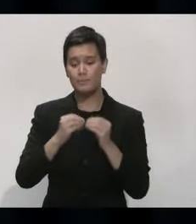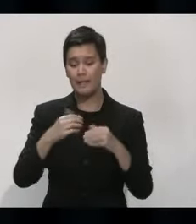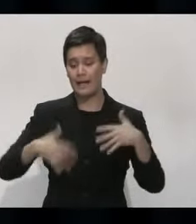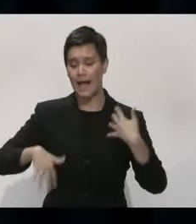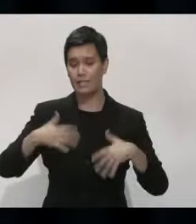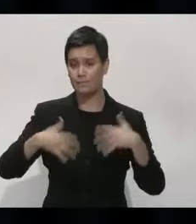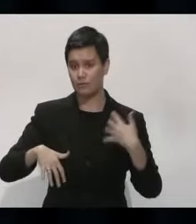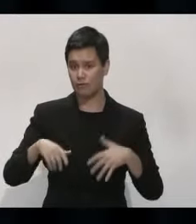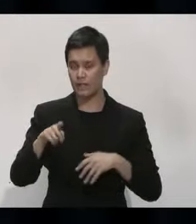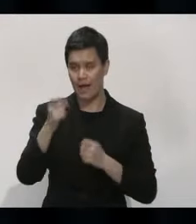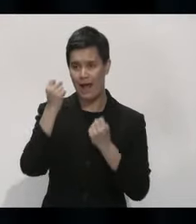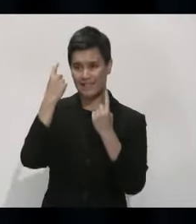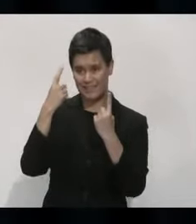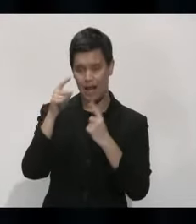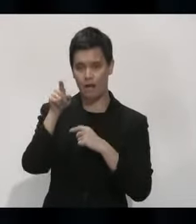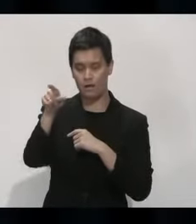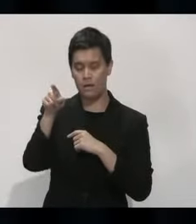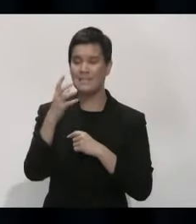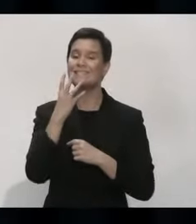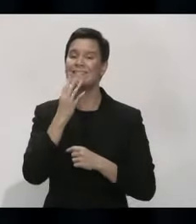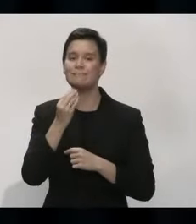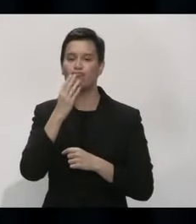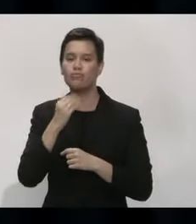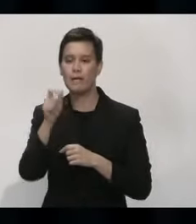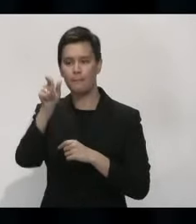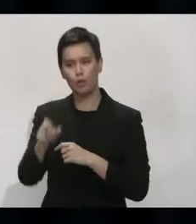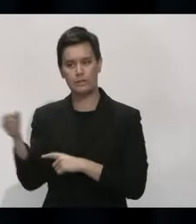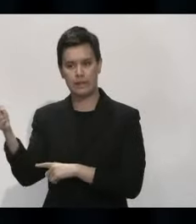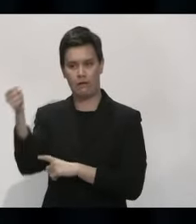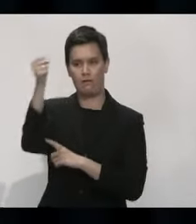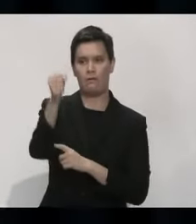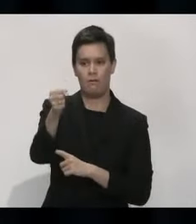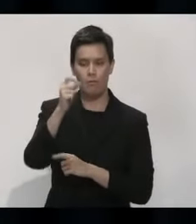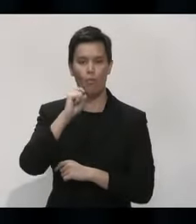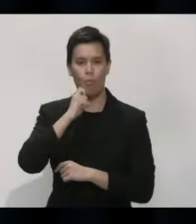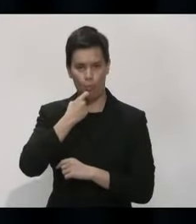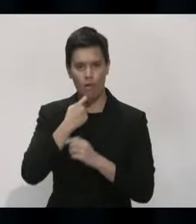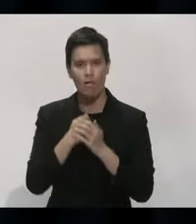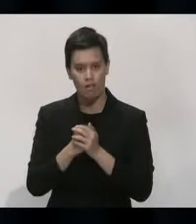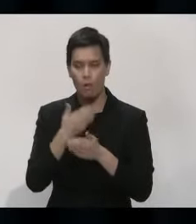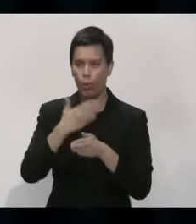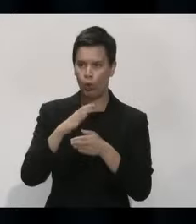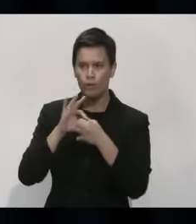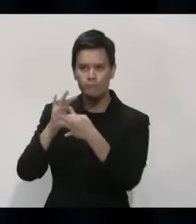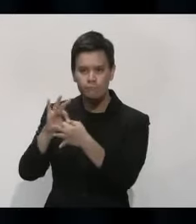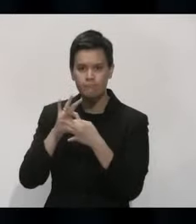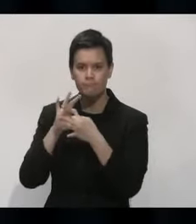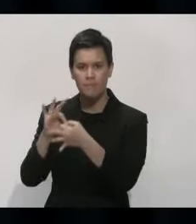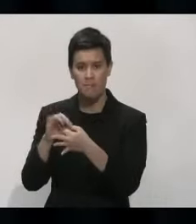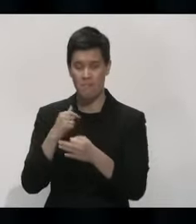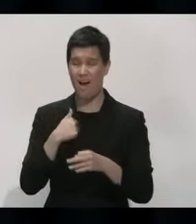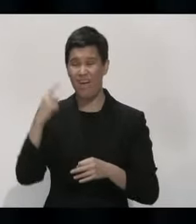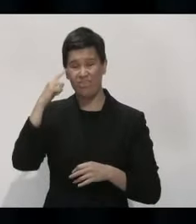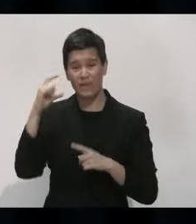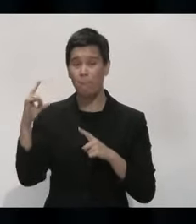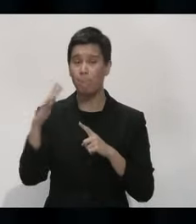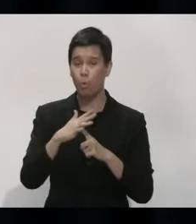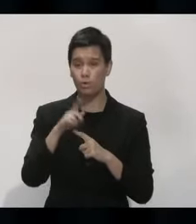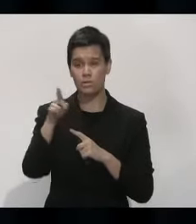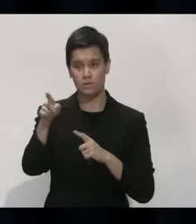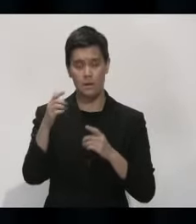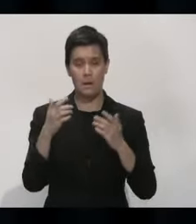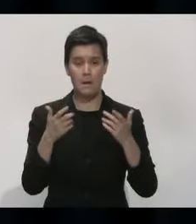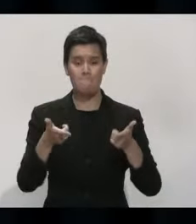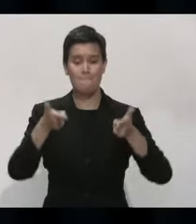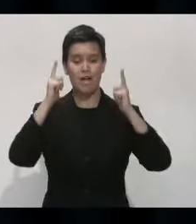place an interim management team following some turnover there, working very closely with them. I think it's important that that new management team gets the opportunity to